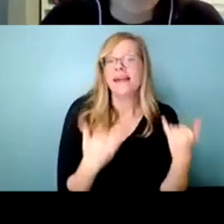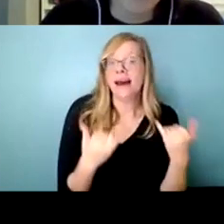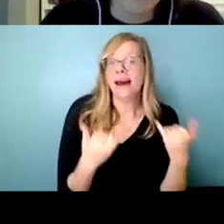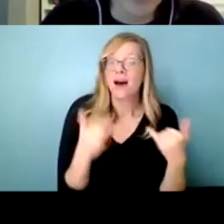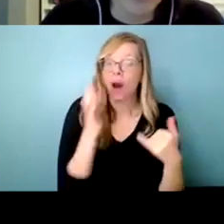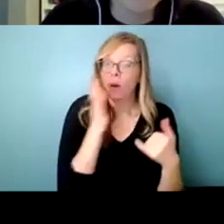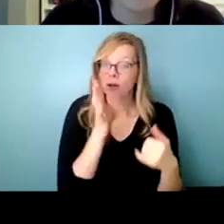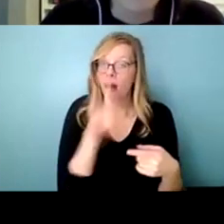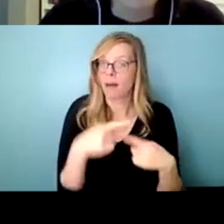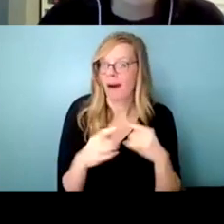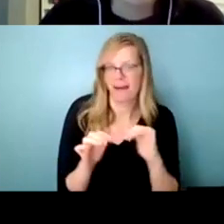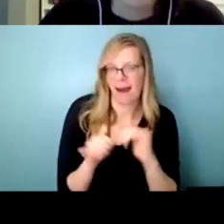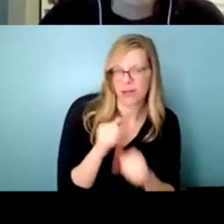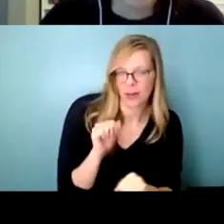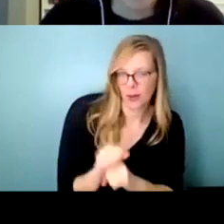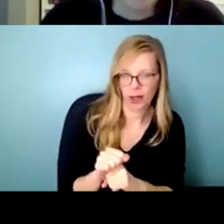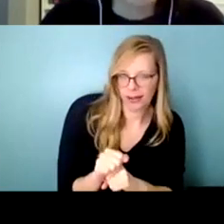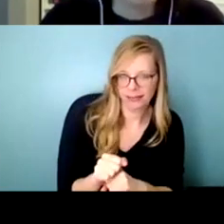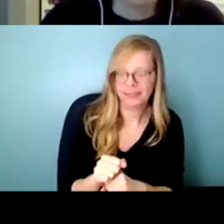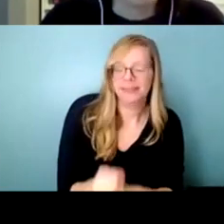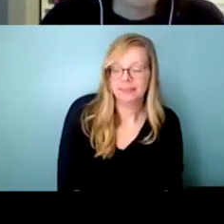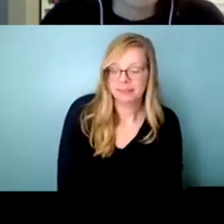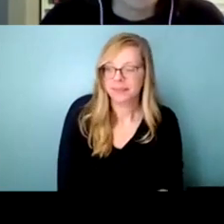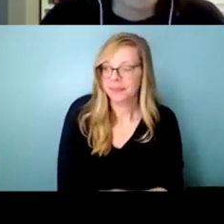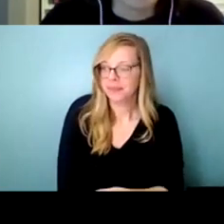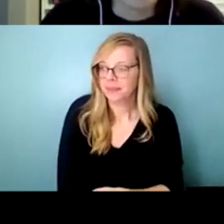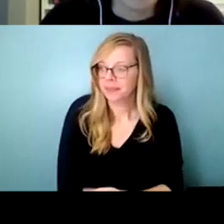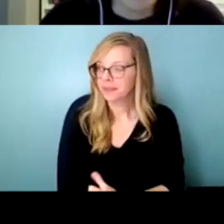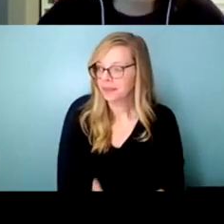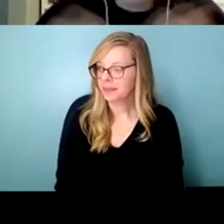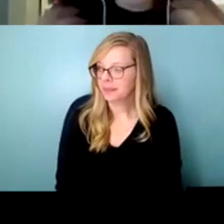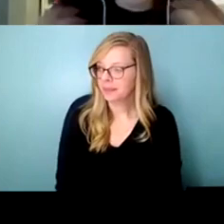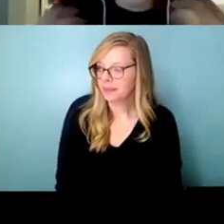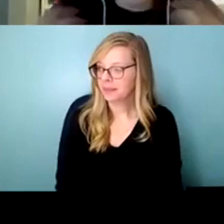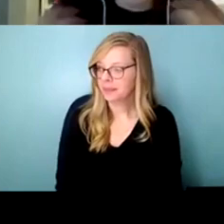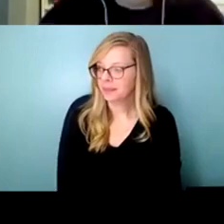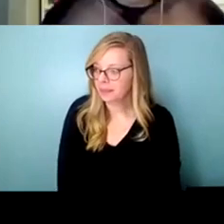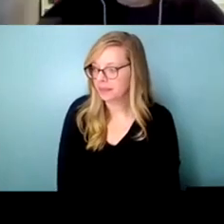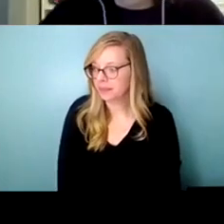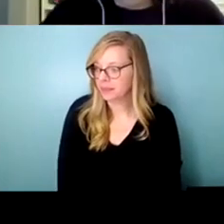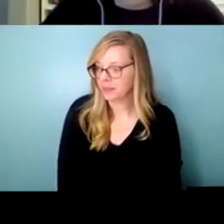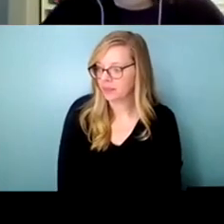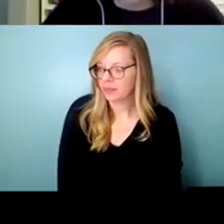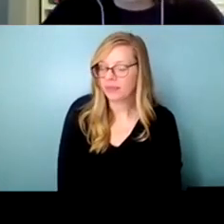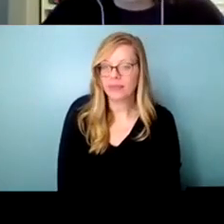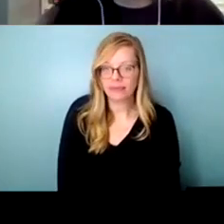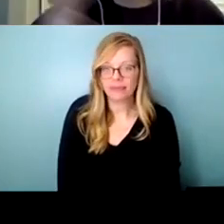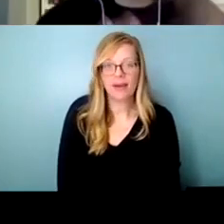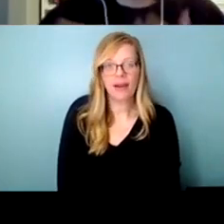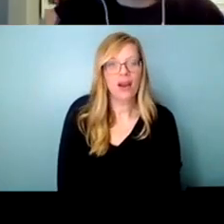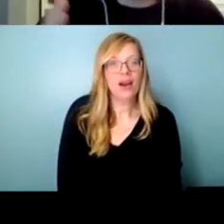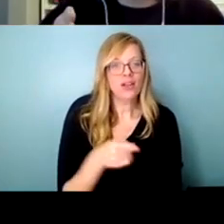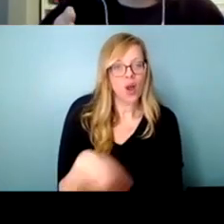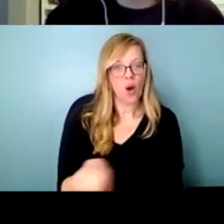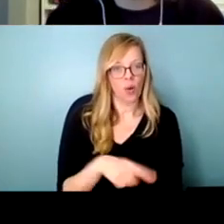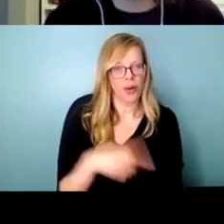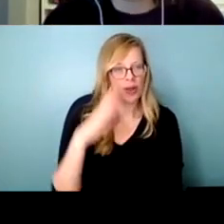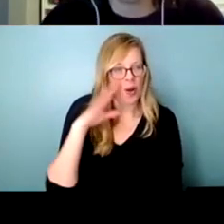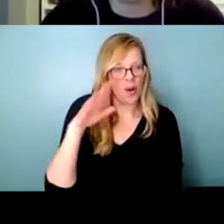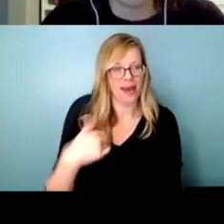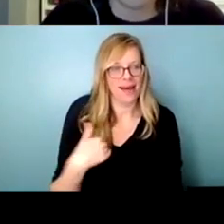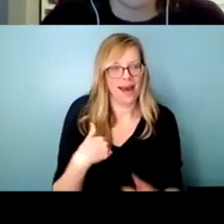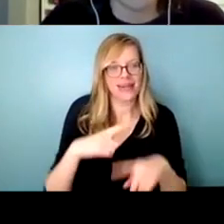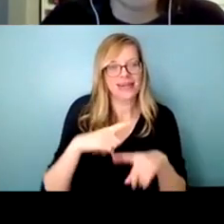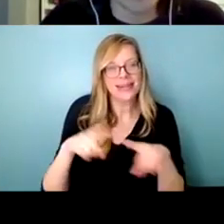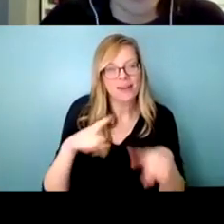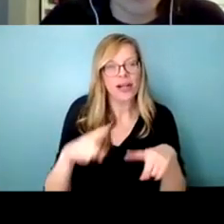about how it works so um everyone we all know that there's these different cycles um